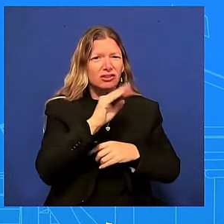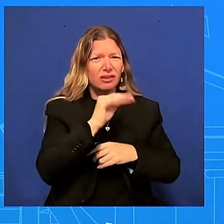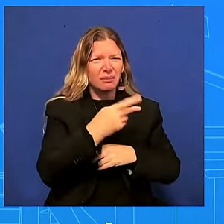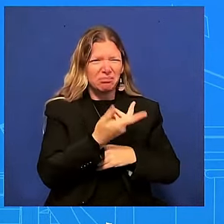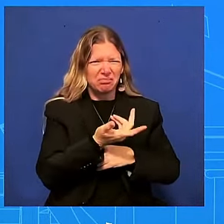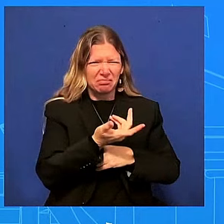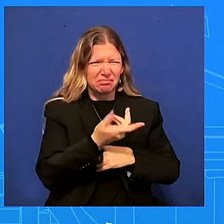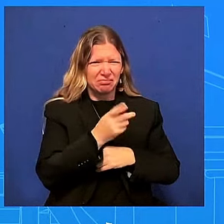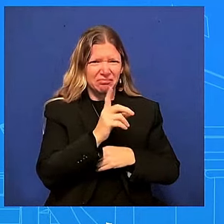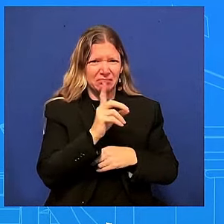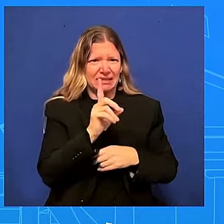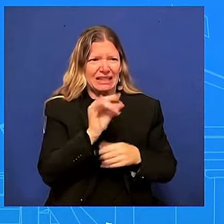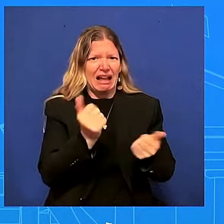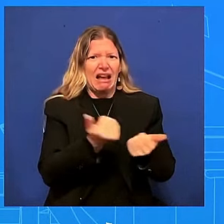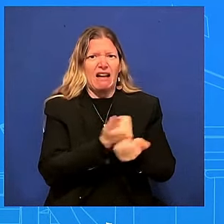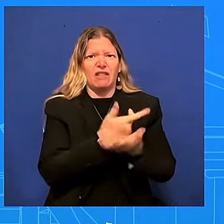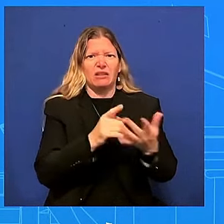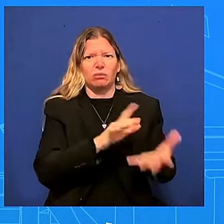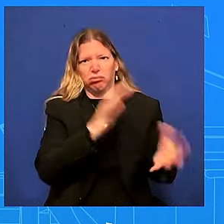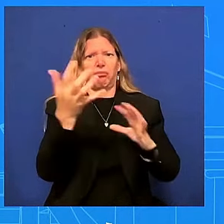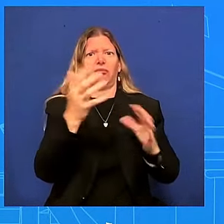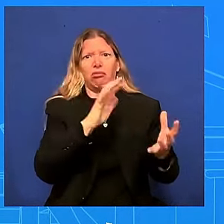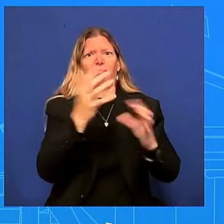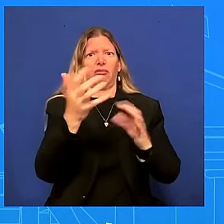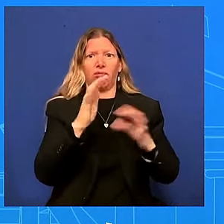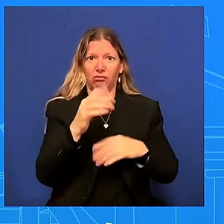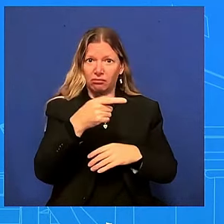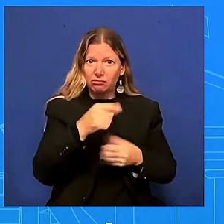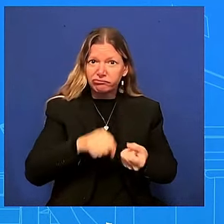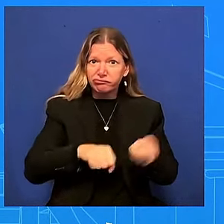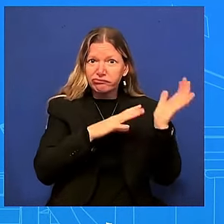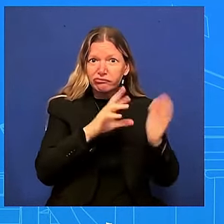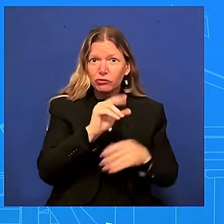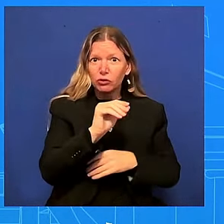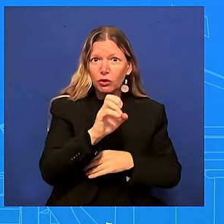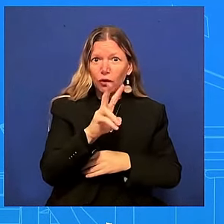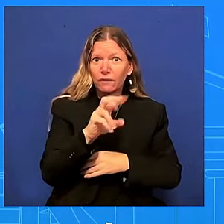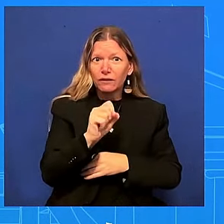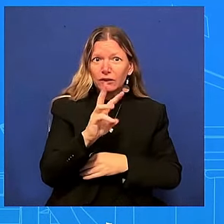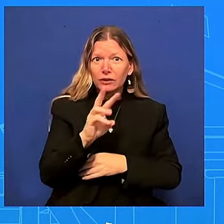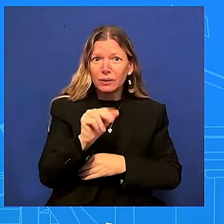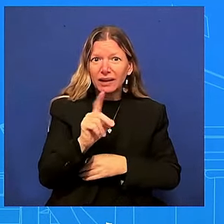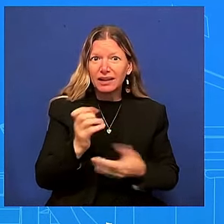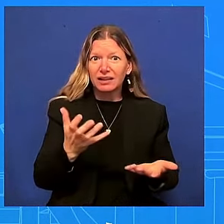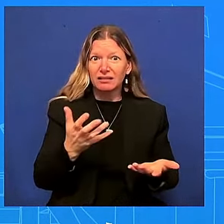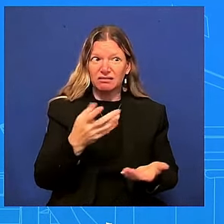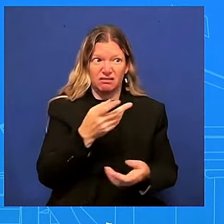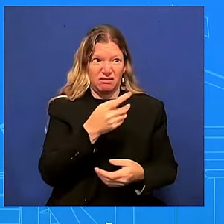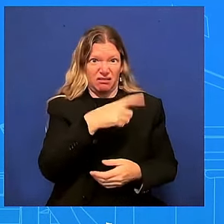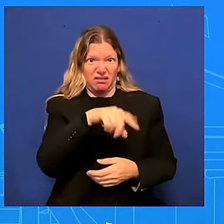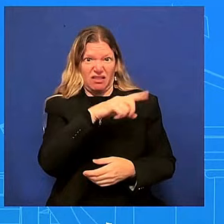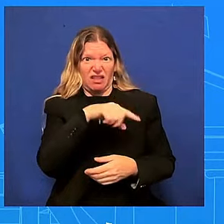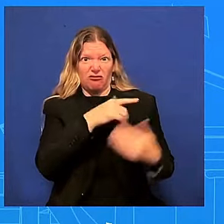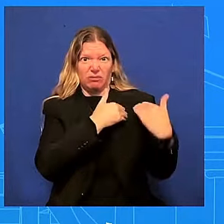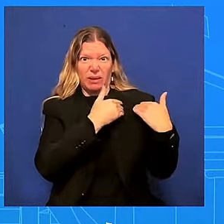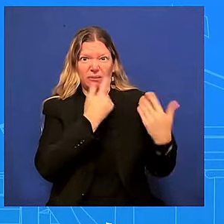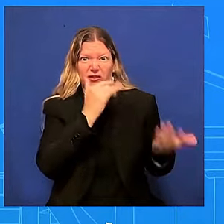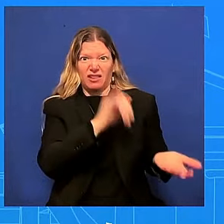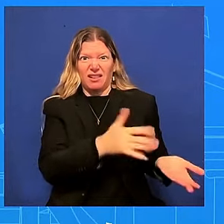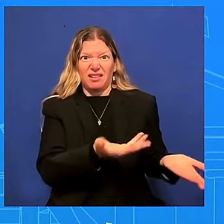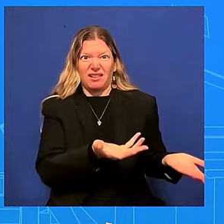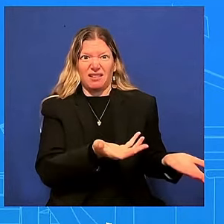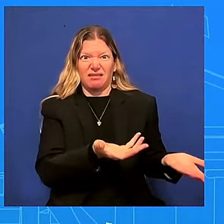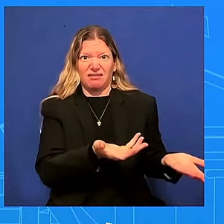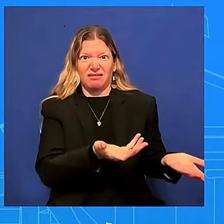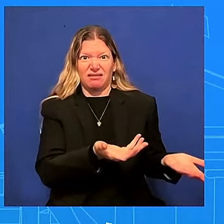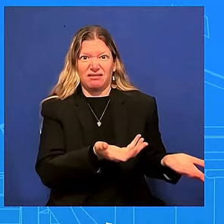wade and they are responsible for that and those are that's coming from two people who are not just leaders in congress but also